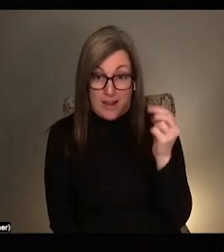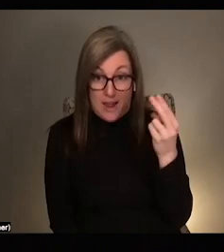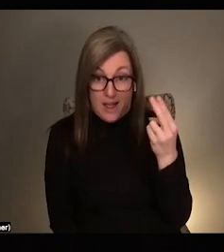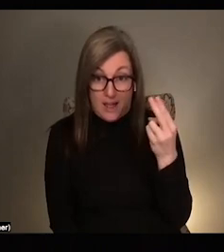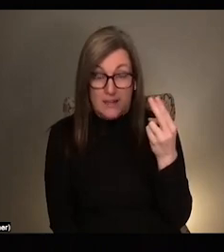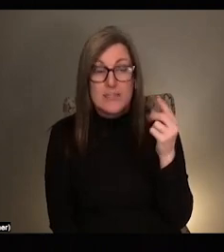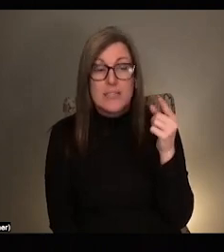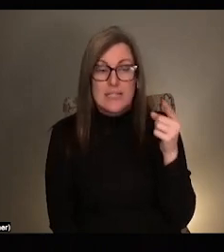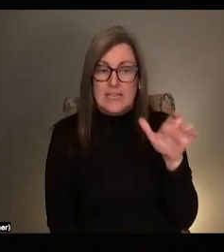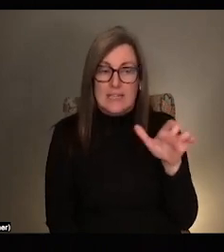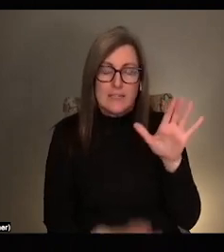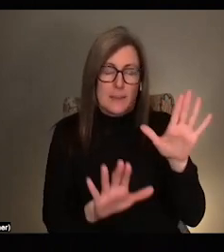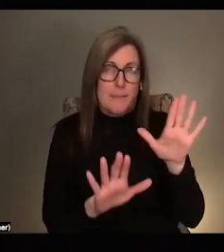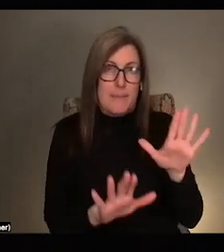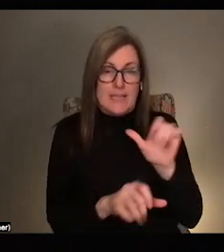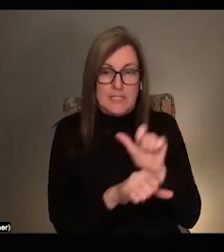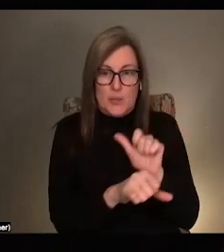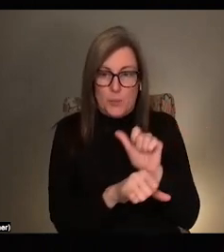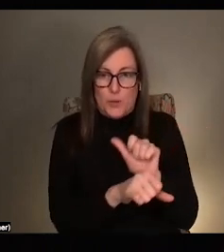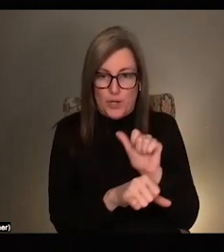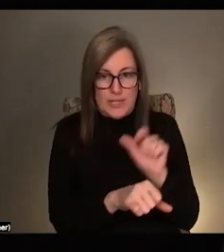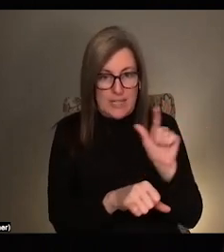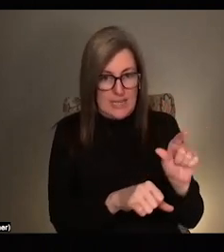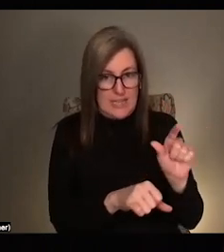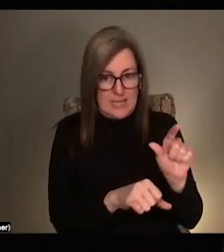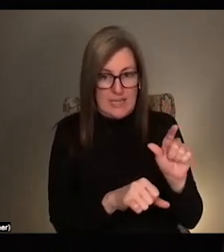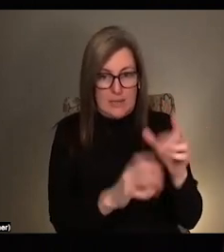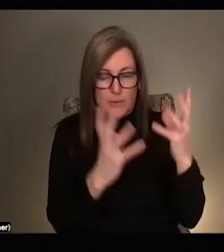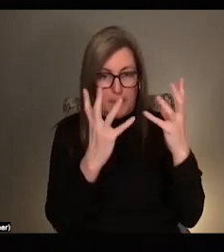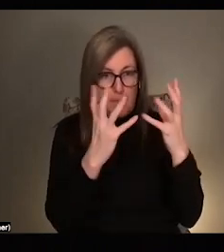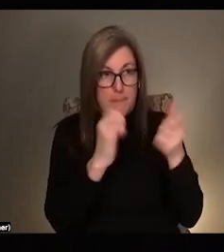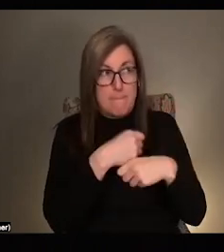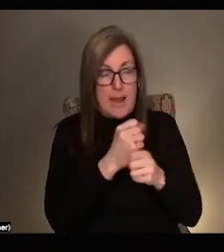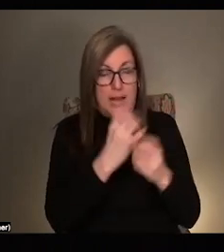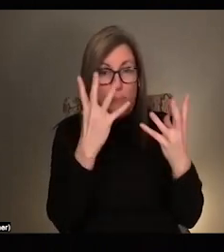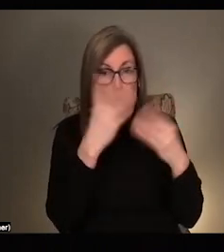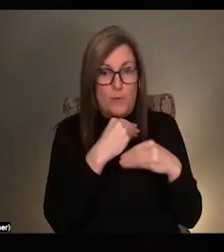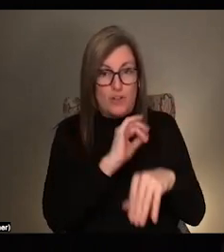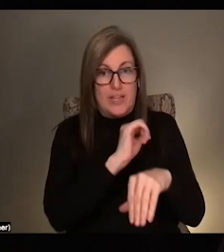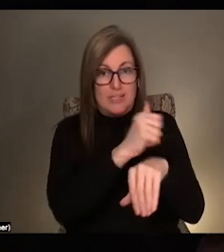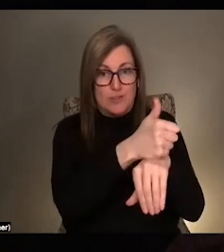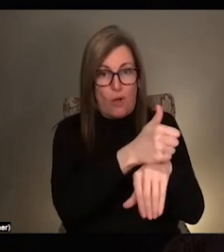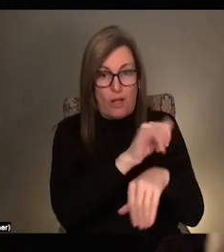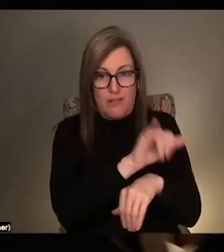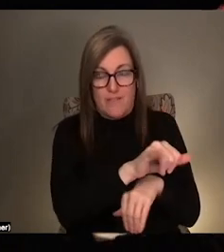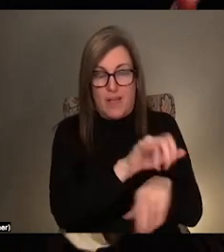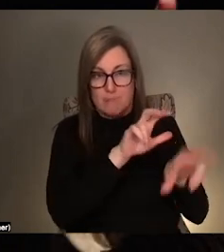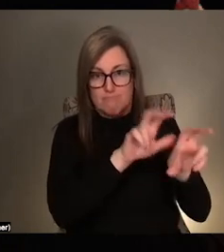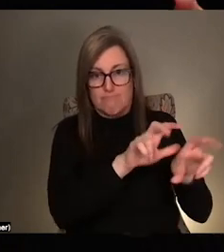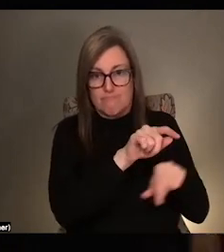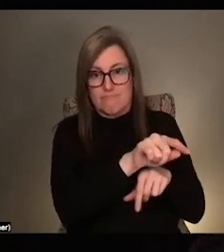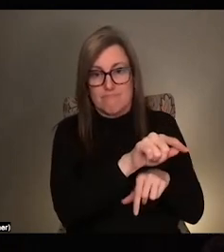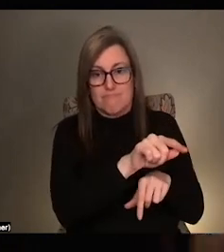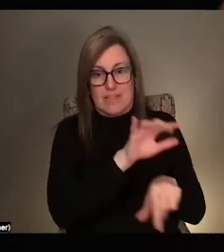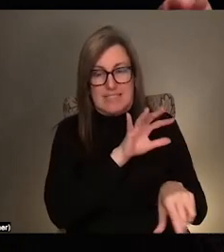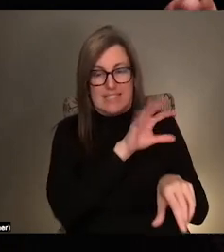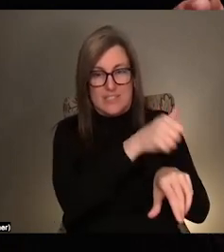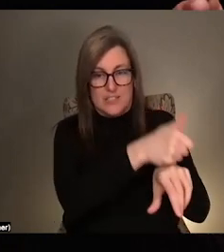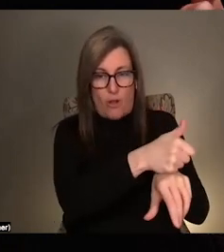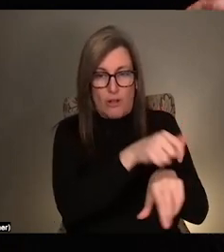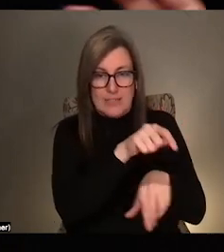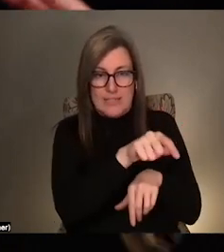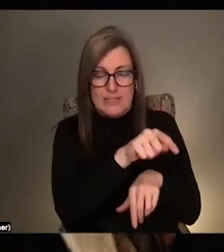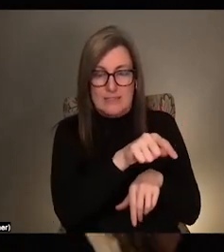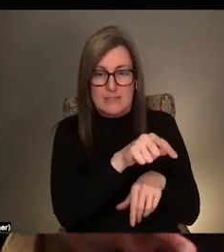like just made like the most beautiful install of that piece I've ever seen. Um, yeah, it's basically installed in this corridor